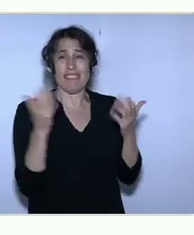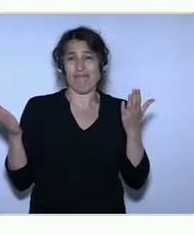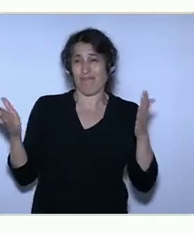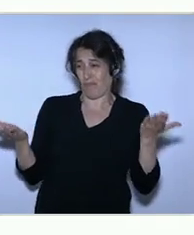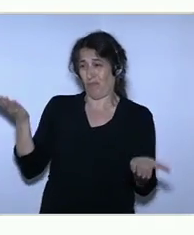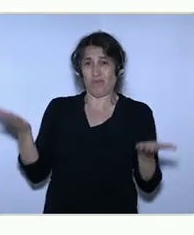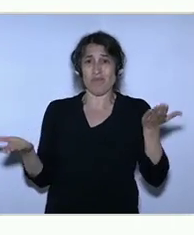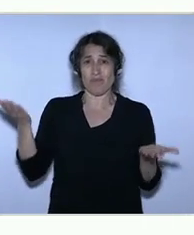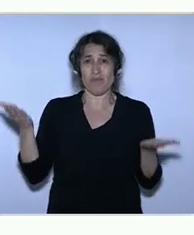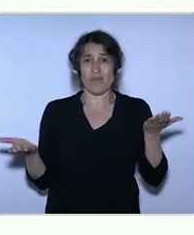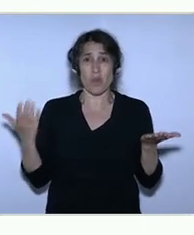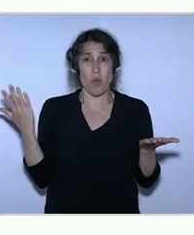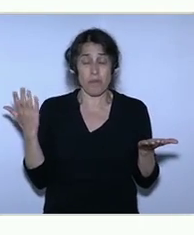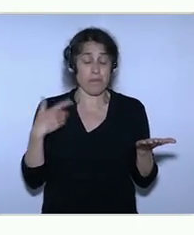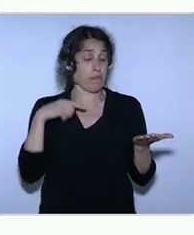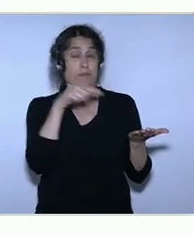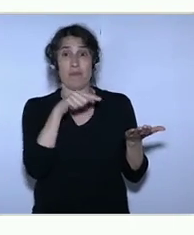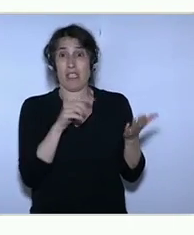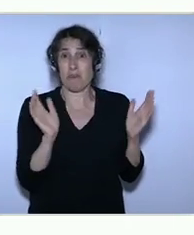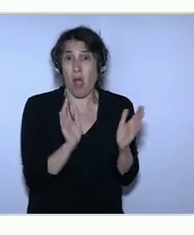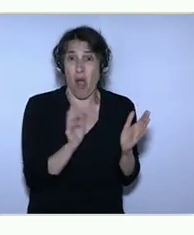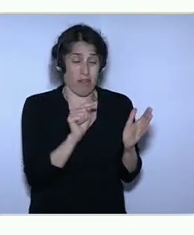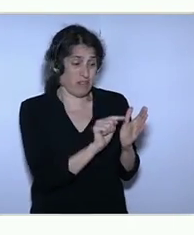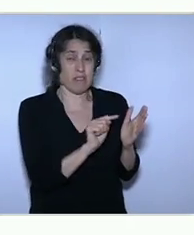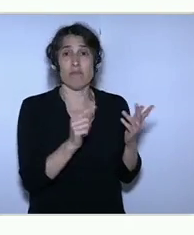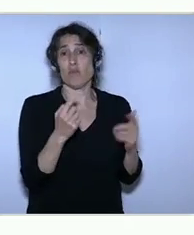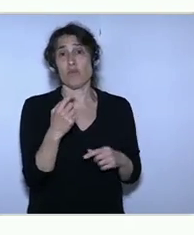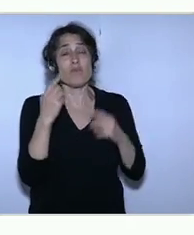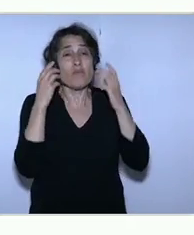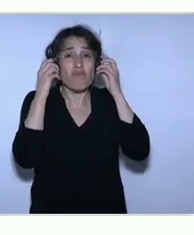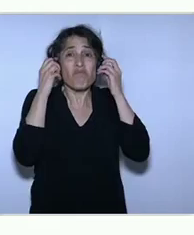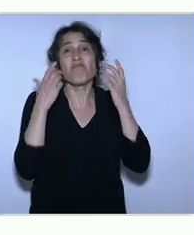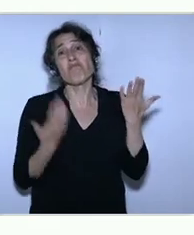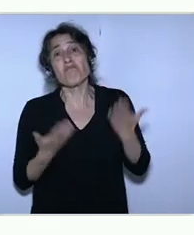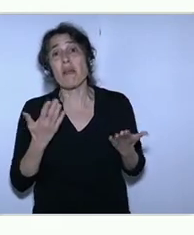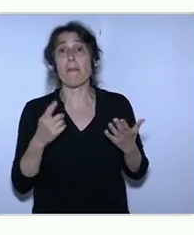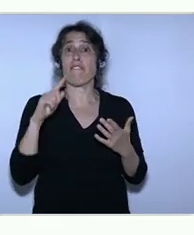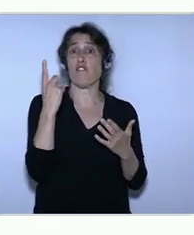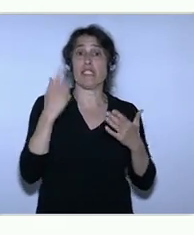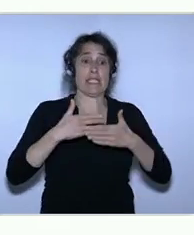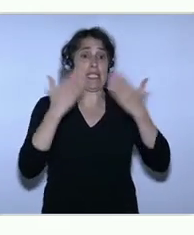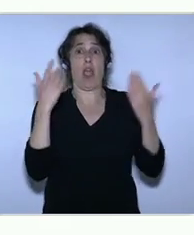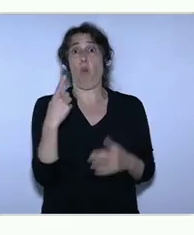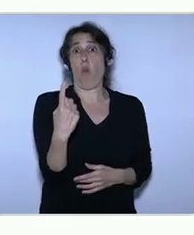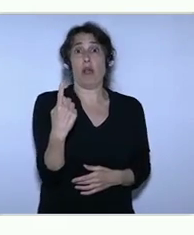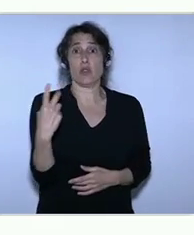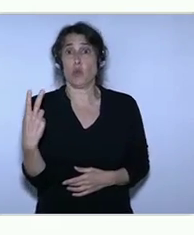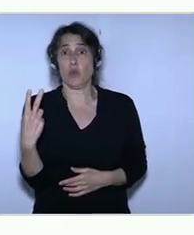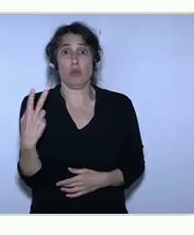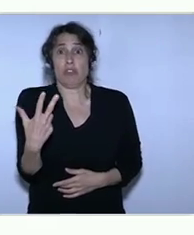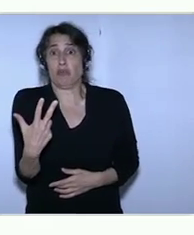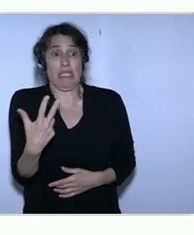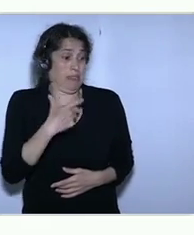difference is that these new startups on day one with perhaps one, two, three, five employees have to deal with